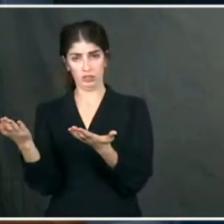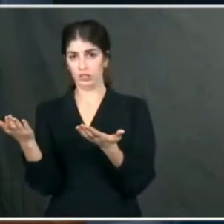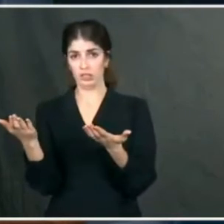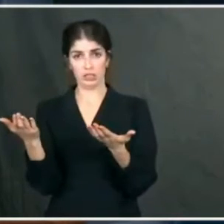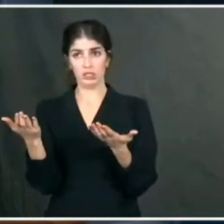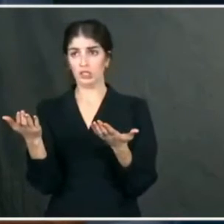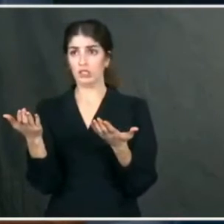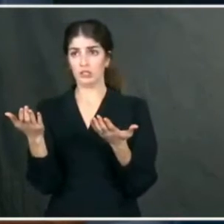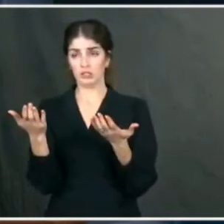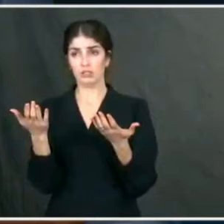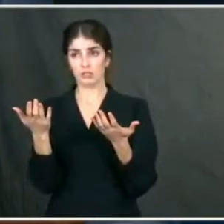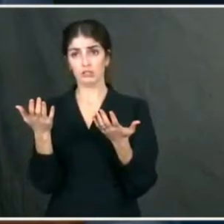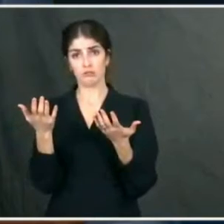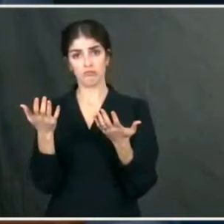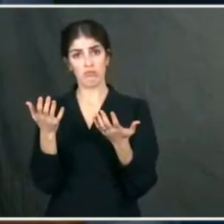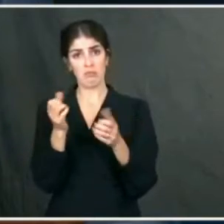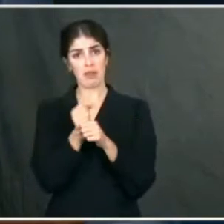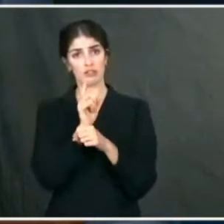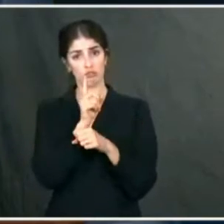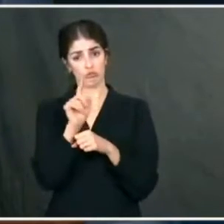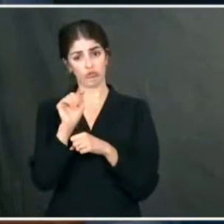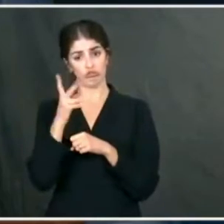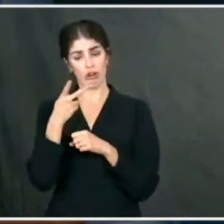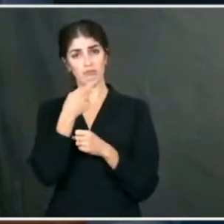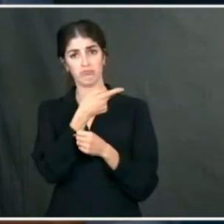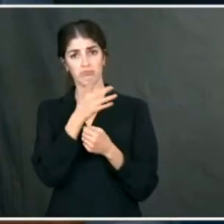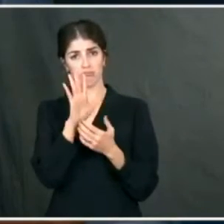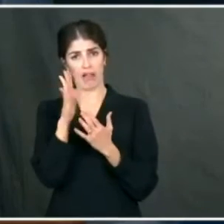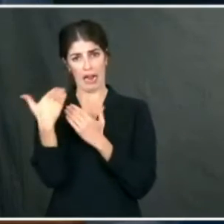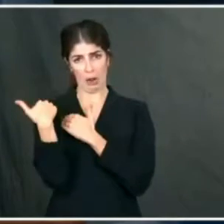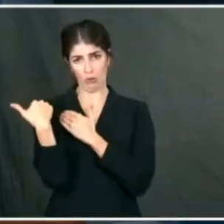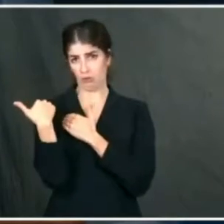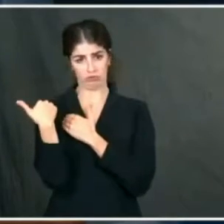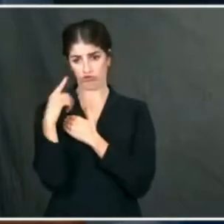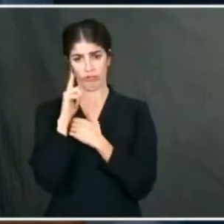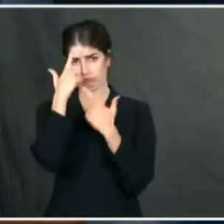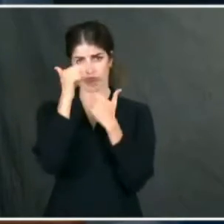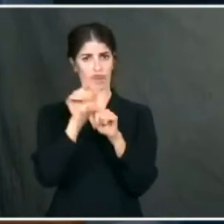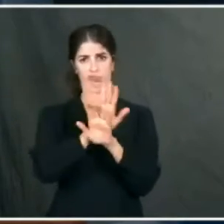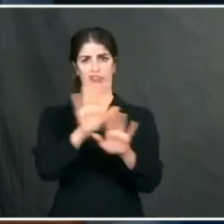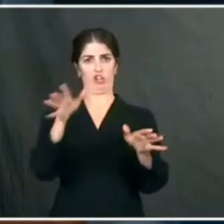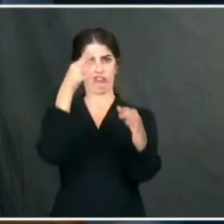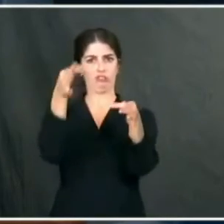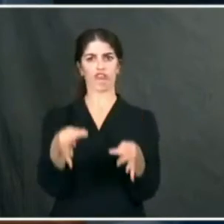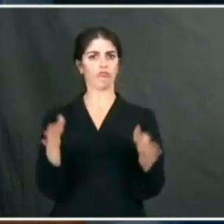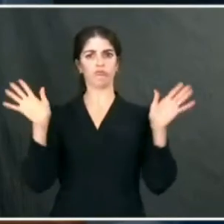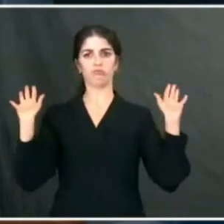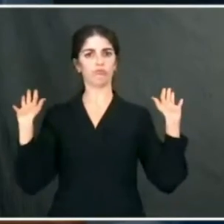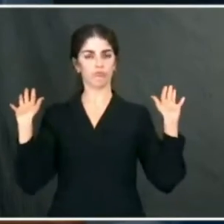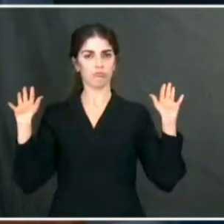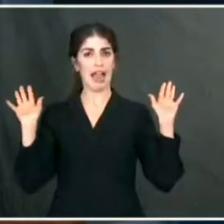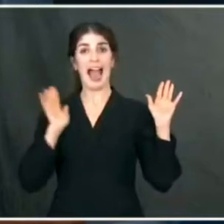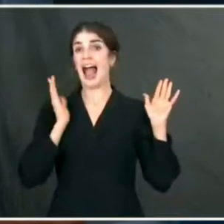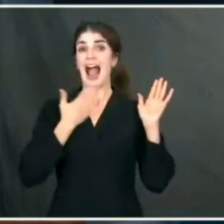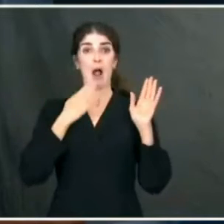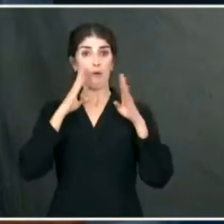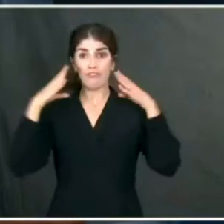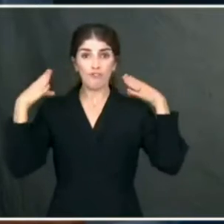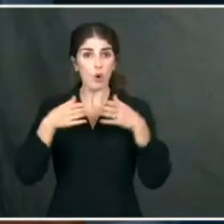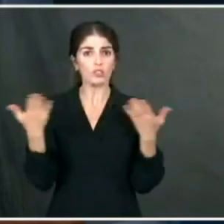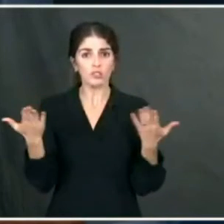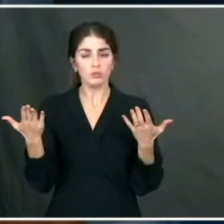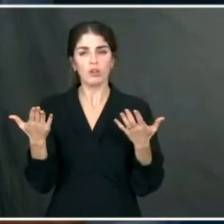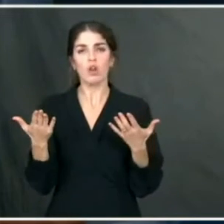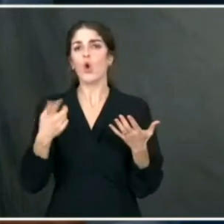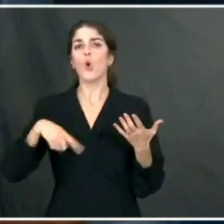holding the former President accountable, we'll leave that to them. And what our biggest priority and focus is, is ensuring that